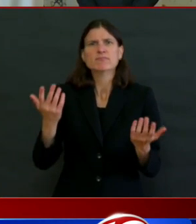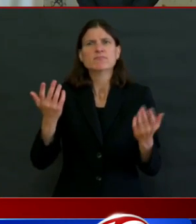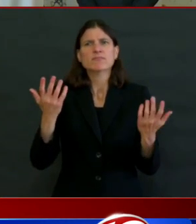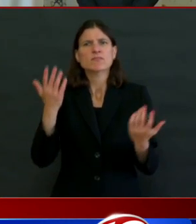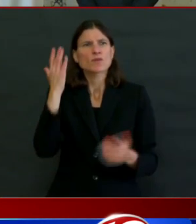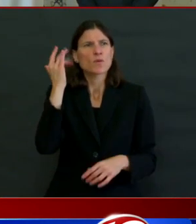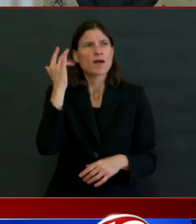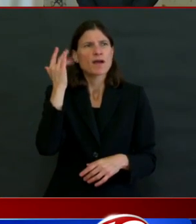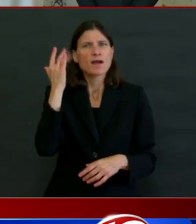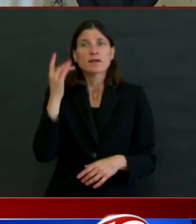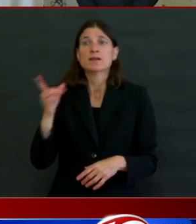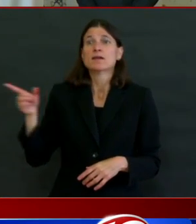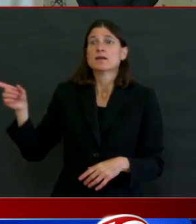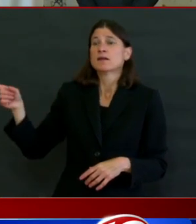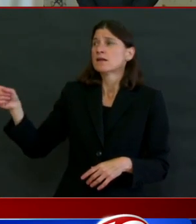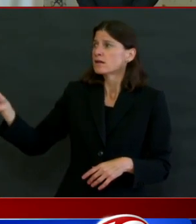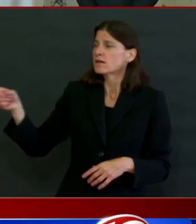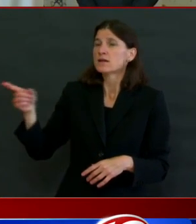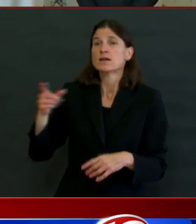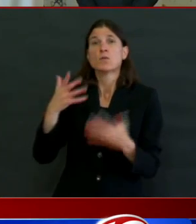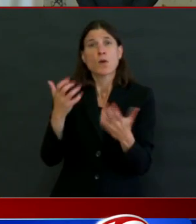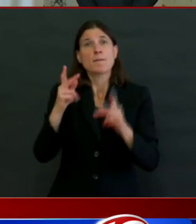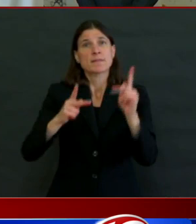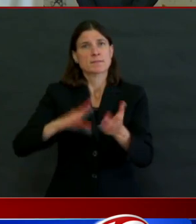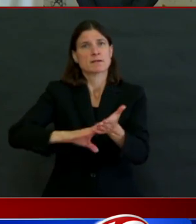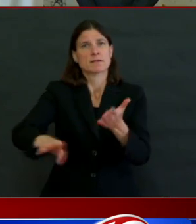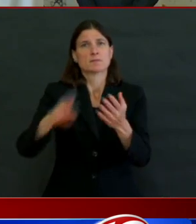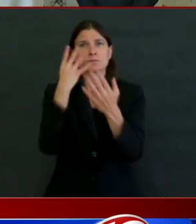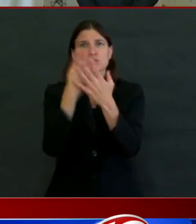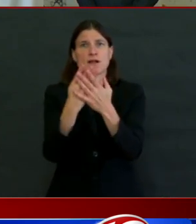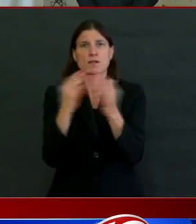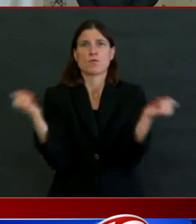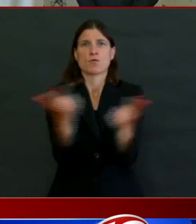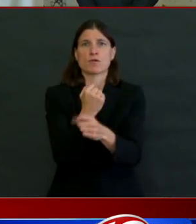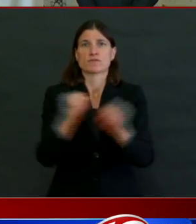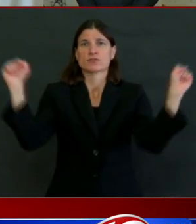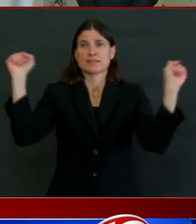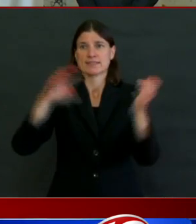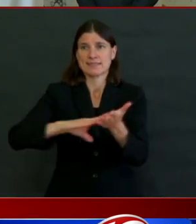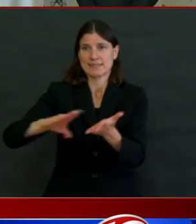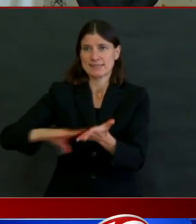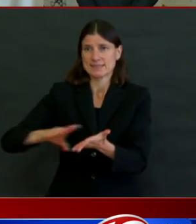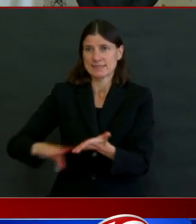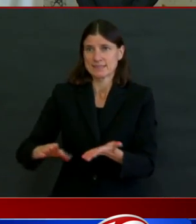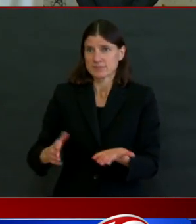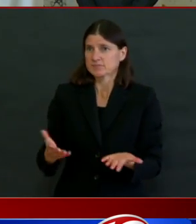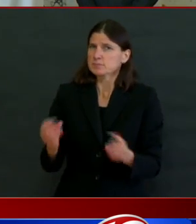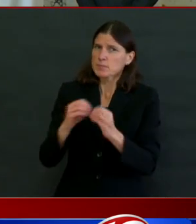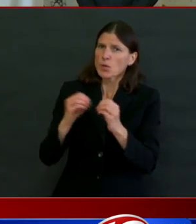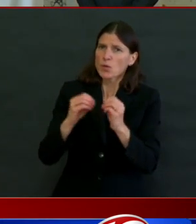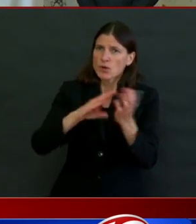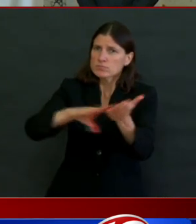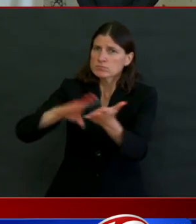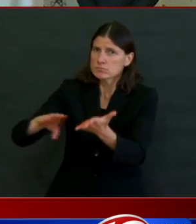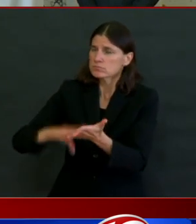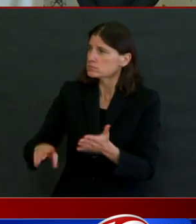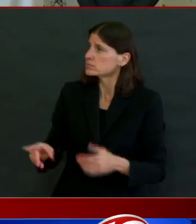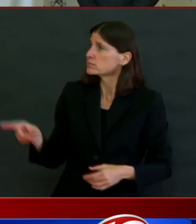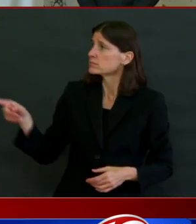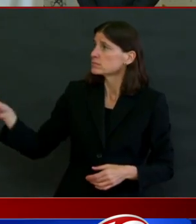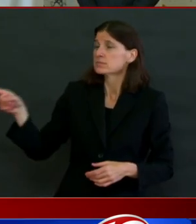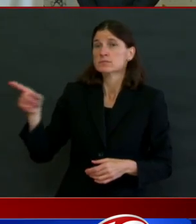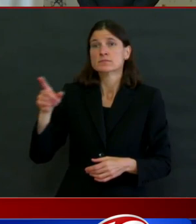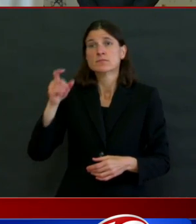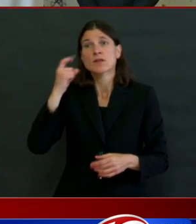So thank you for the question, Steve. And yes, I did hear the horn circling the Statehouse. And I appreciate their right to